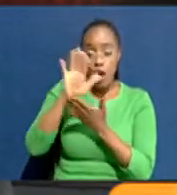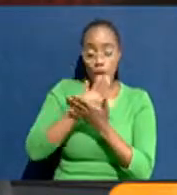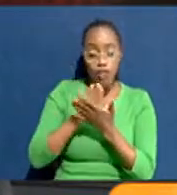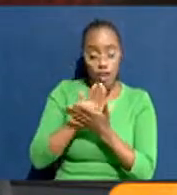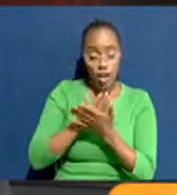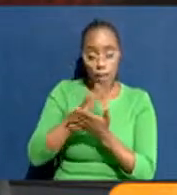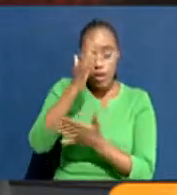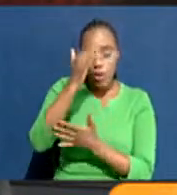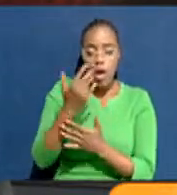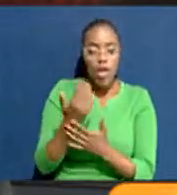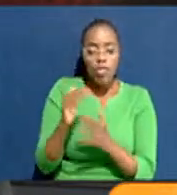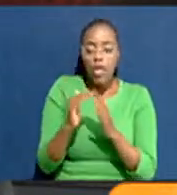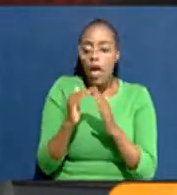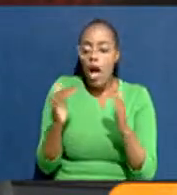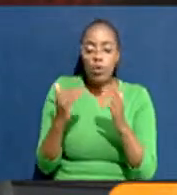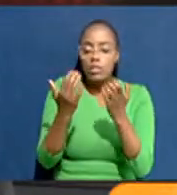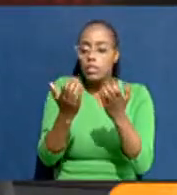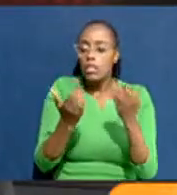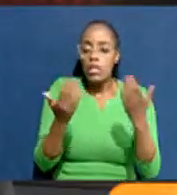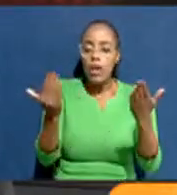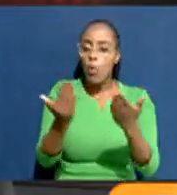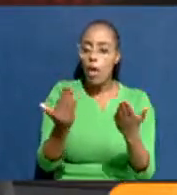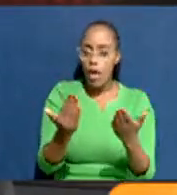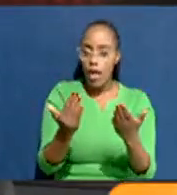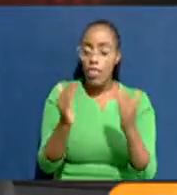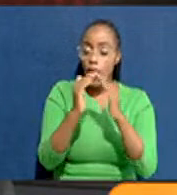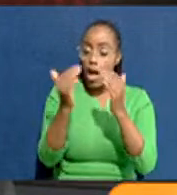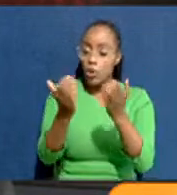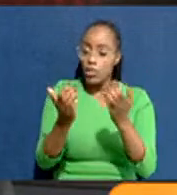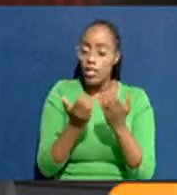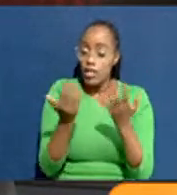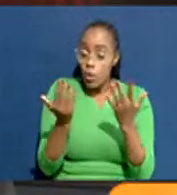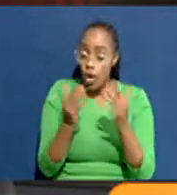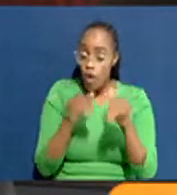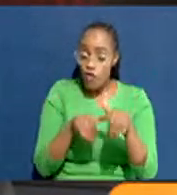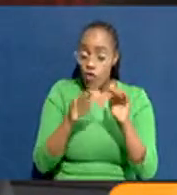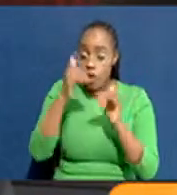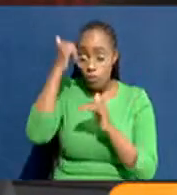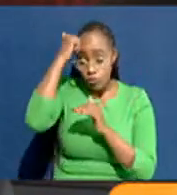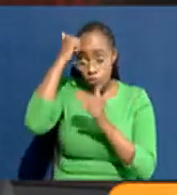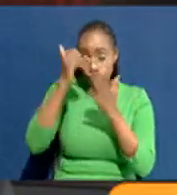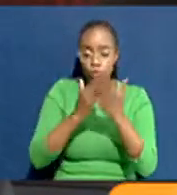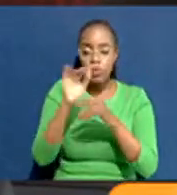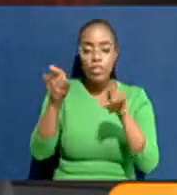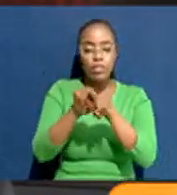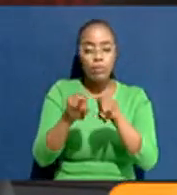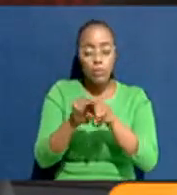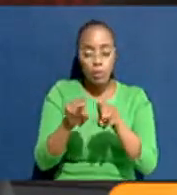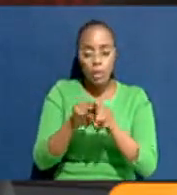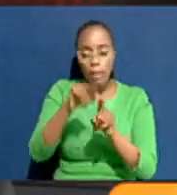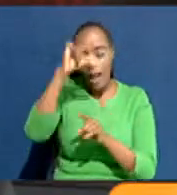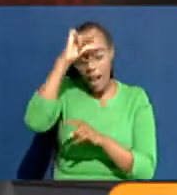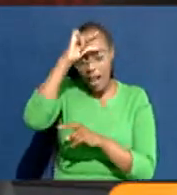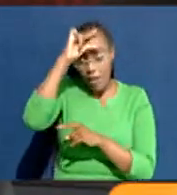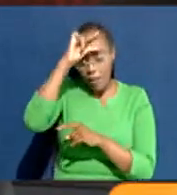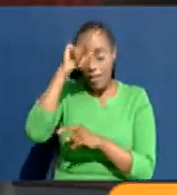where is the housing need? The housing need, Yvonne, according to studies by the same government, is